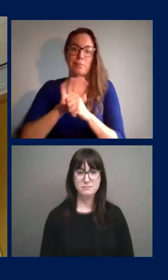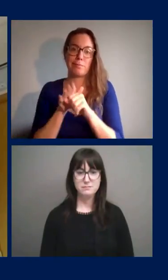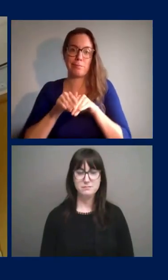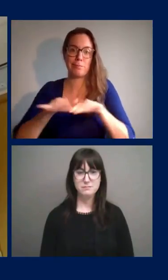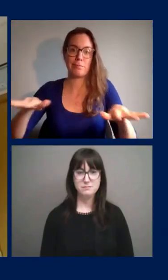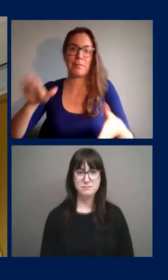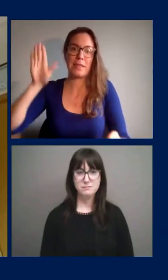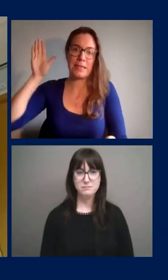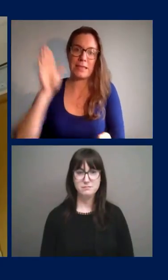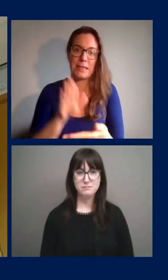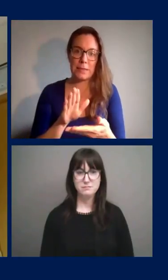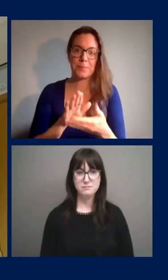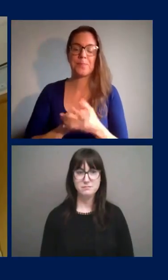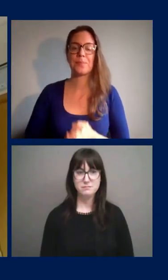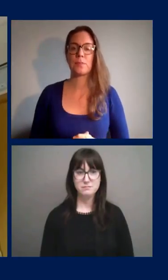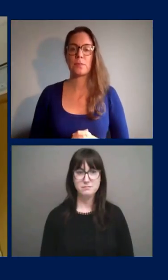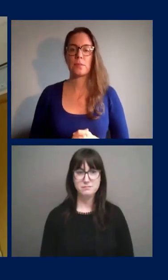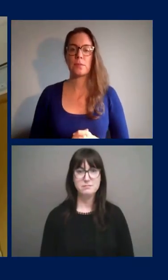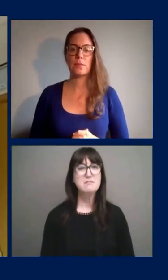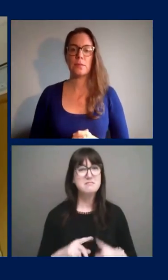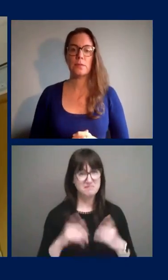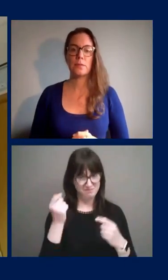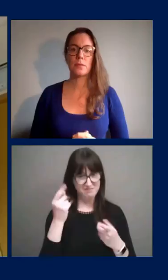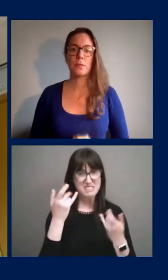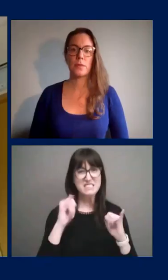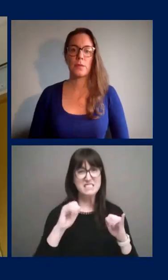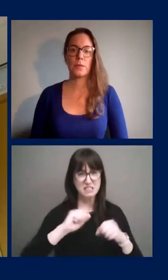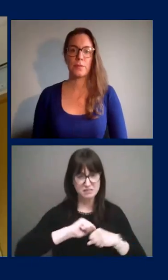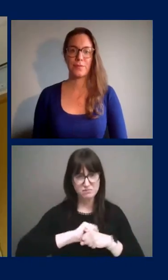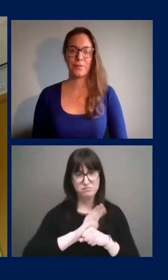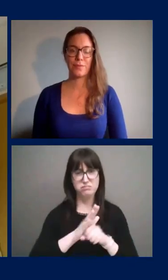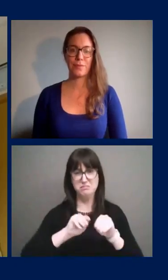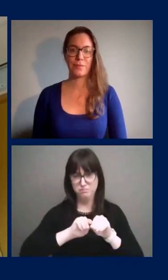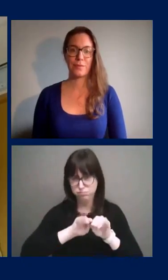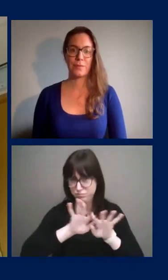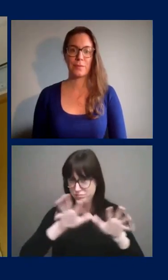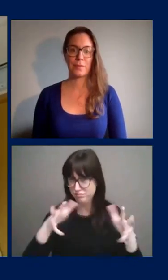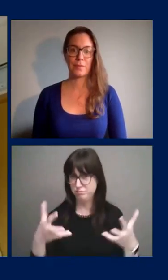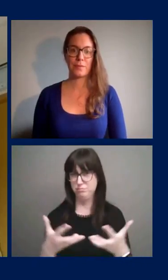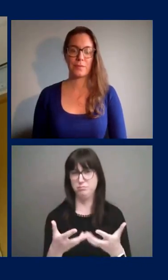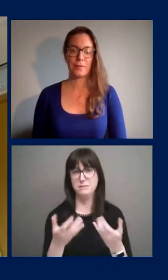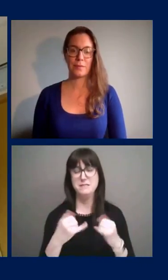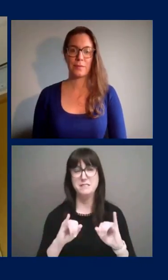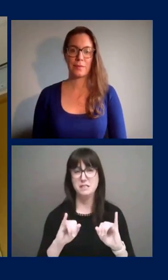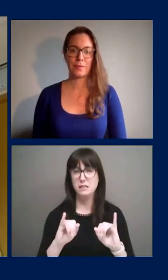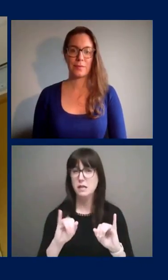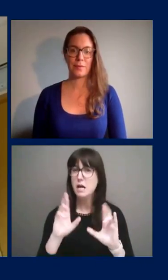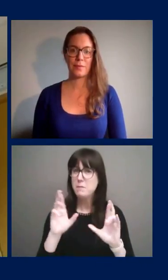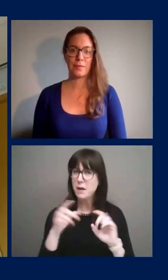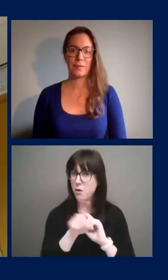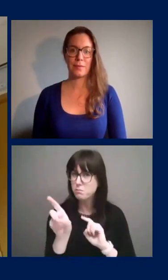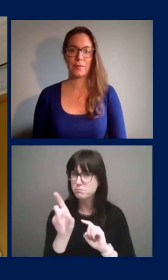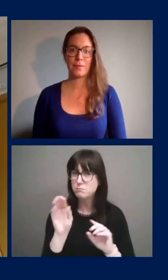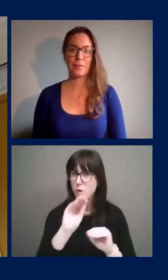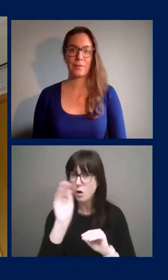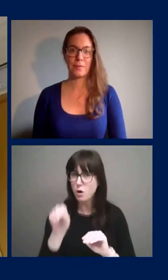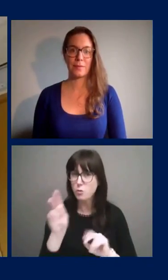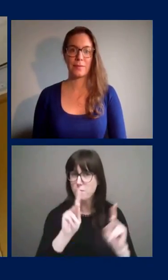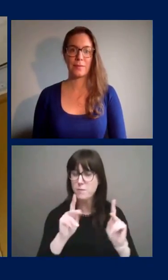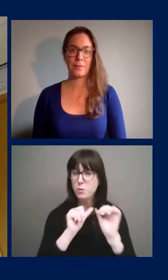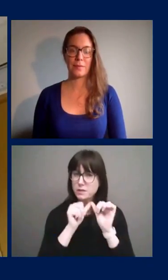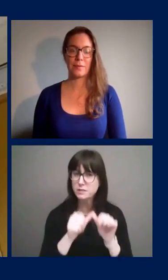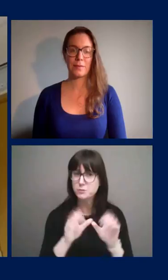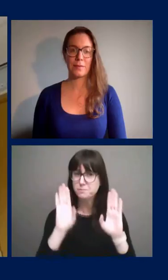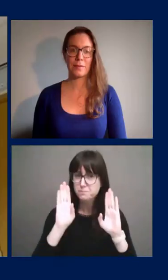But we are still in a pandemic situation. And I trust that the people of Ottawa will continue to be vigilant to protect themselves